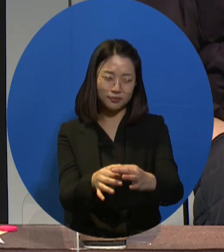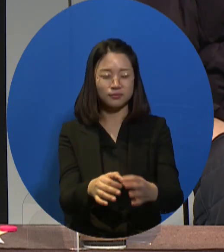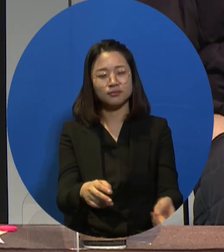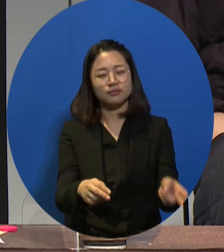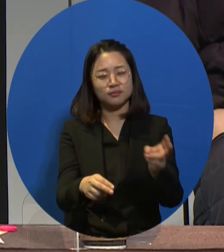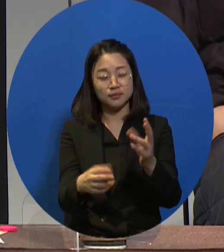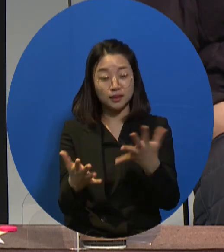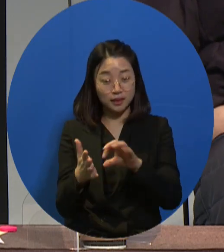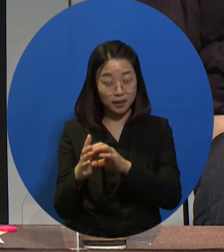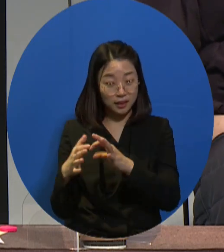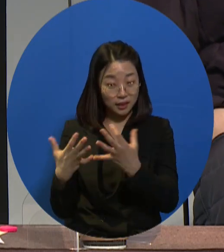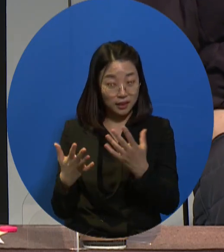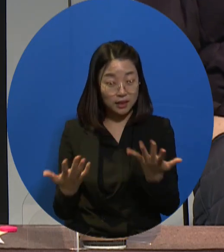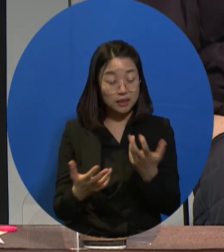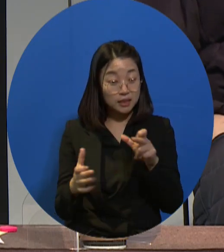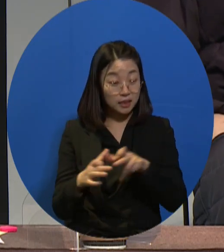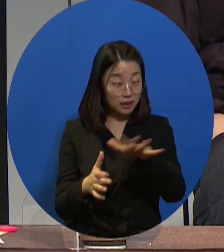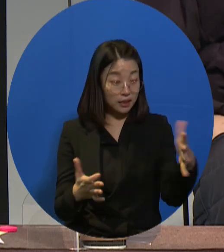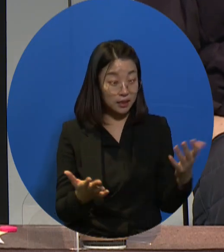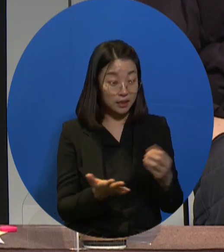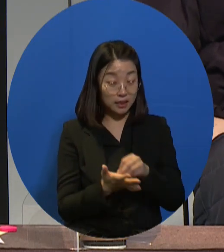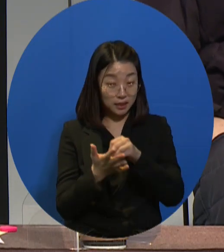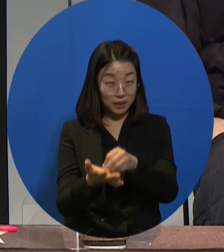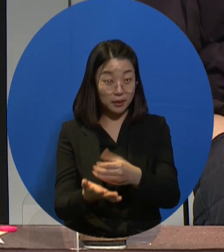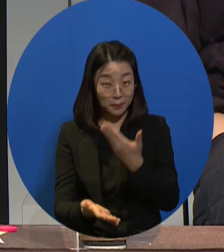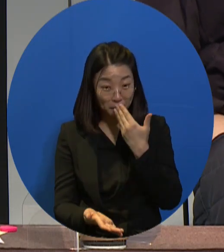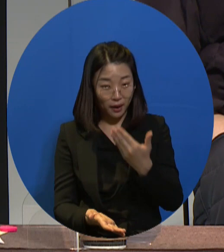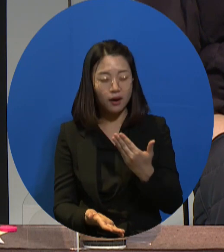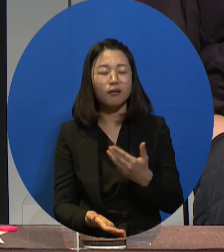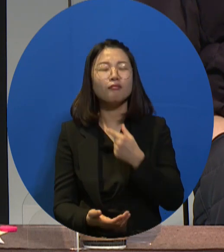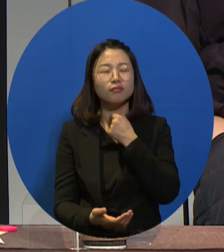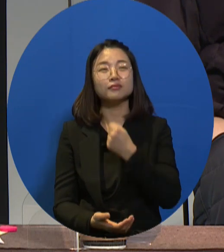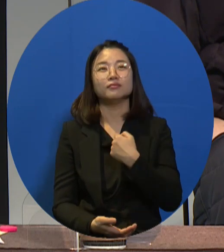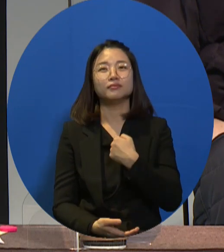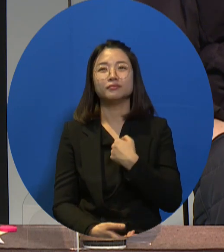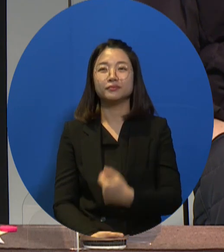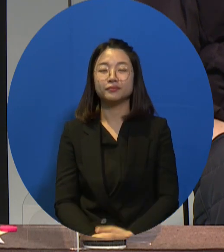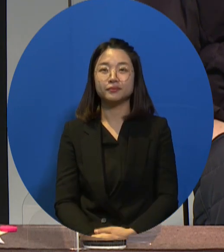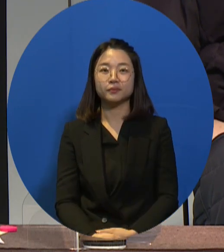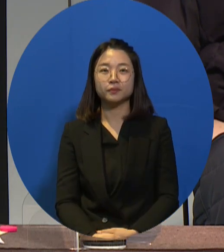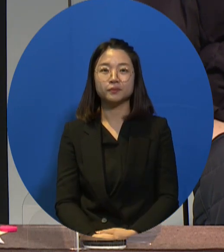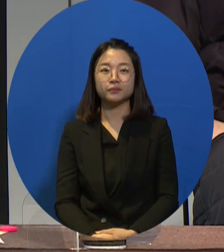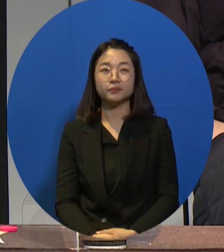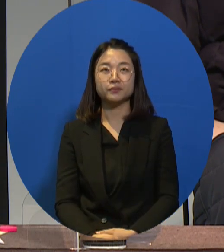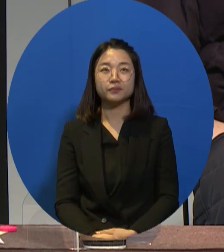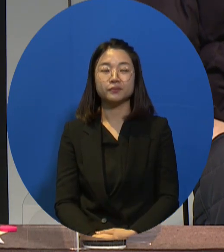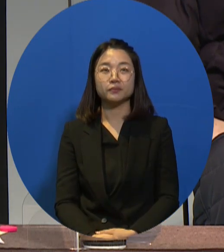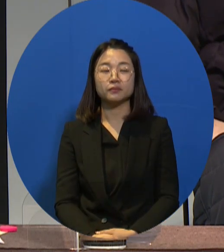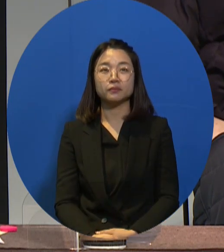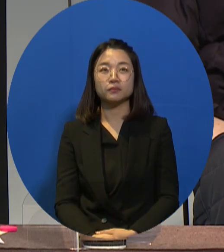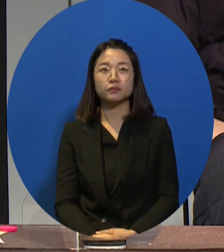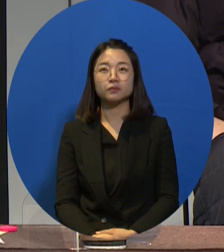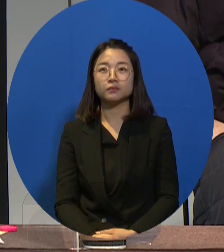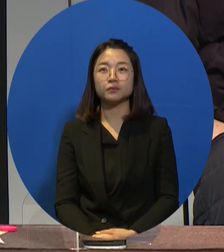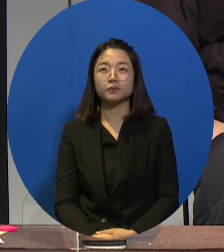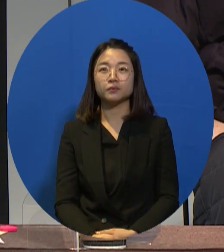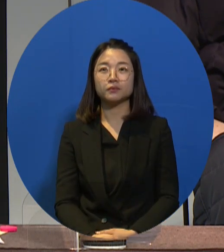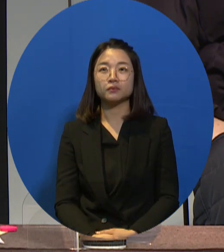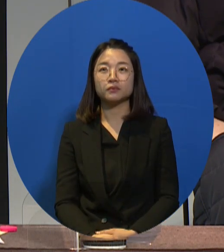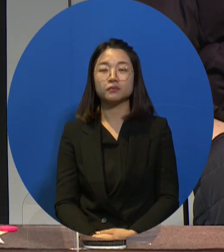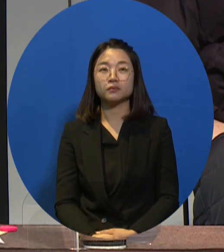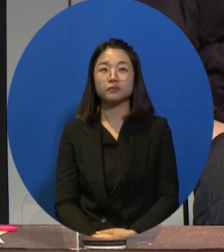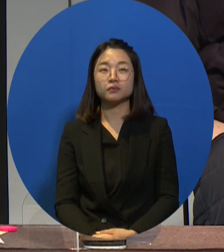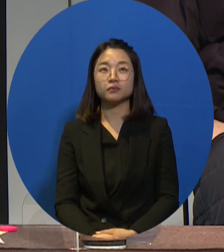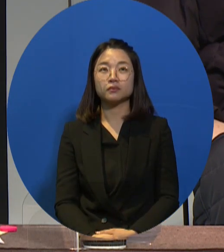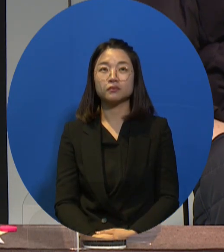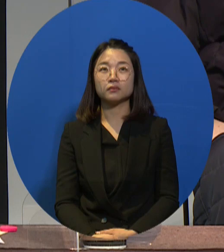last priority list. They might have felt that that could also be a real danger that is posed to them.